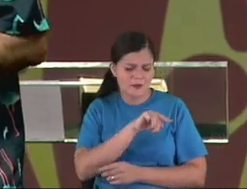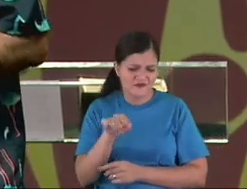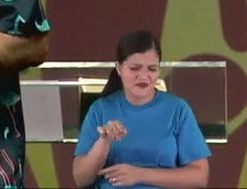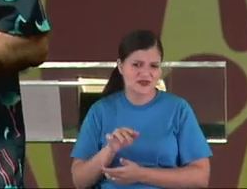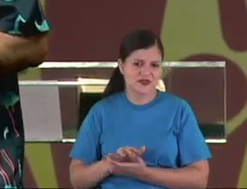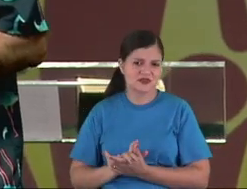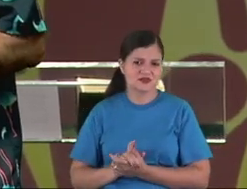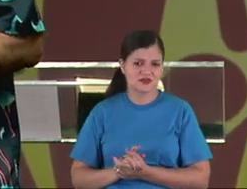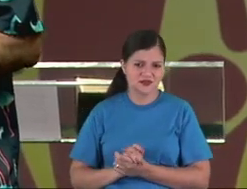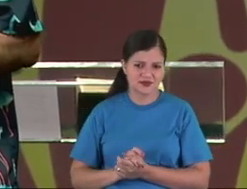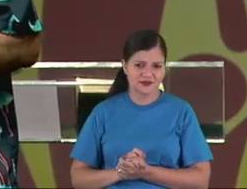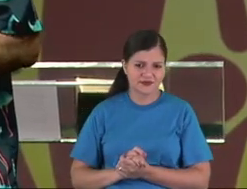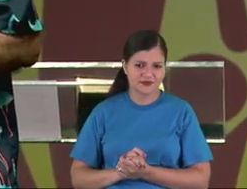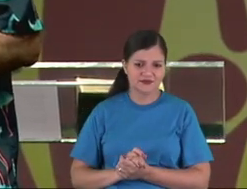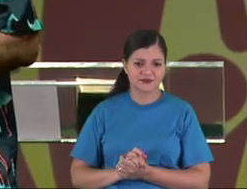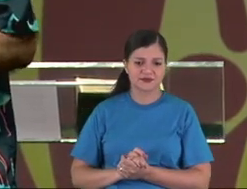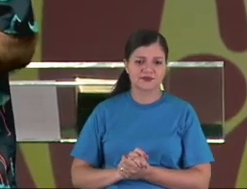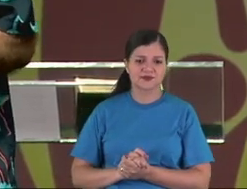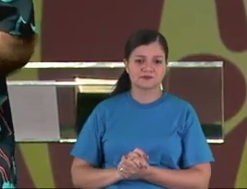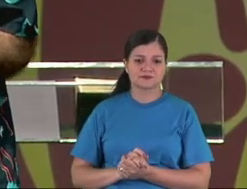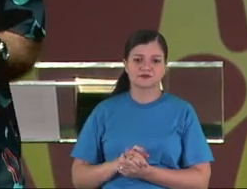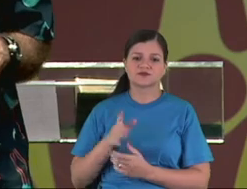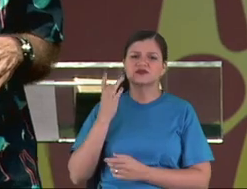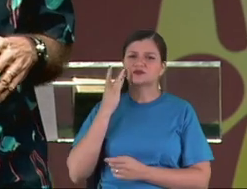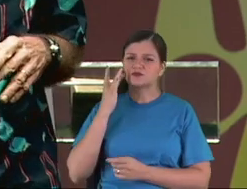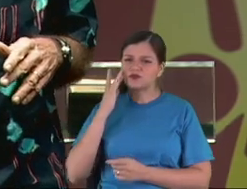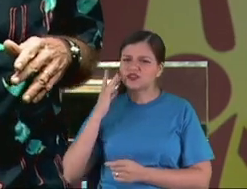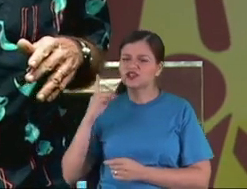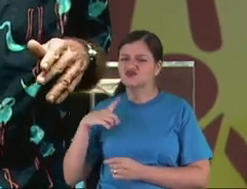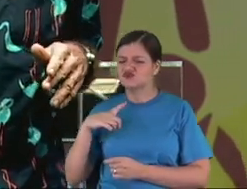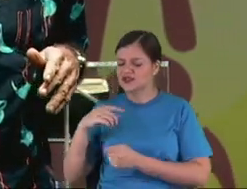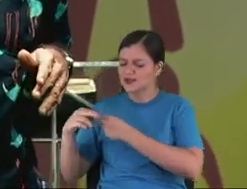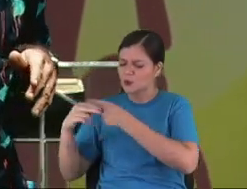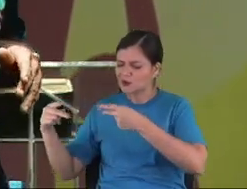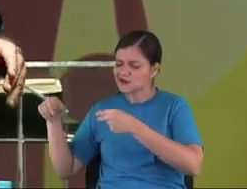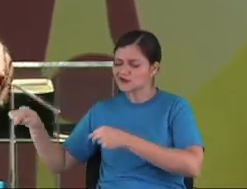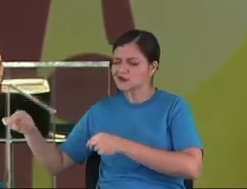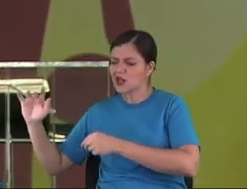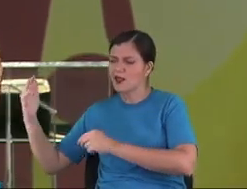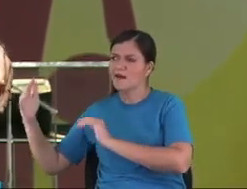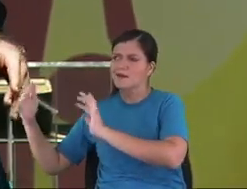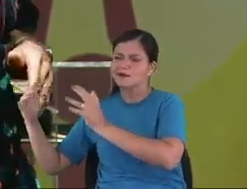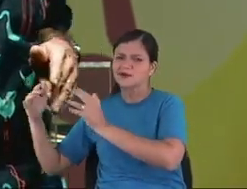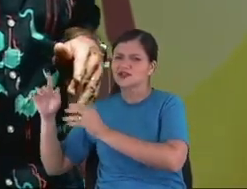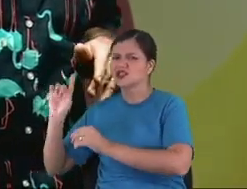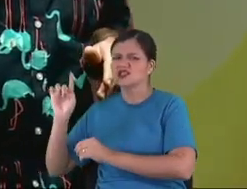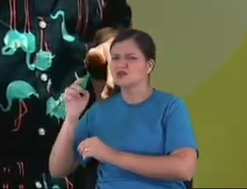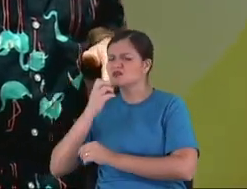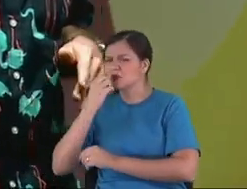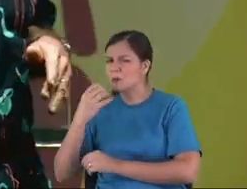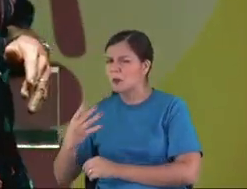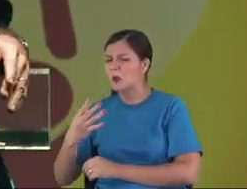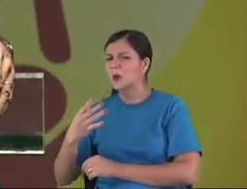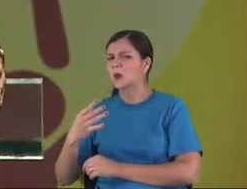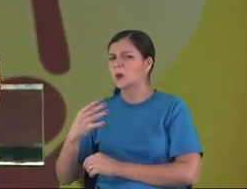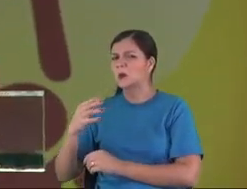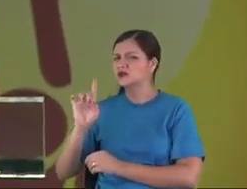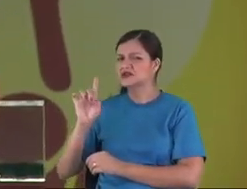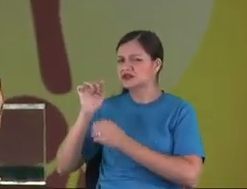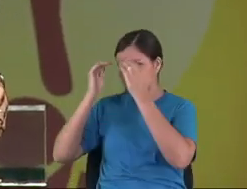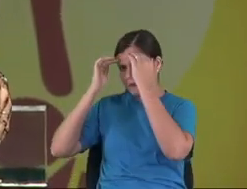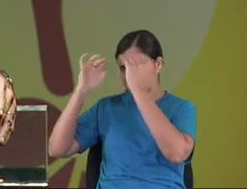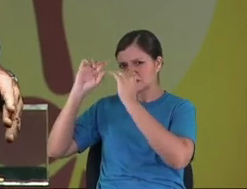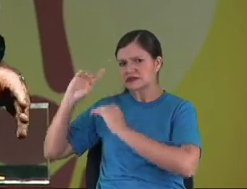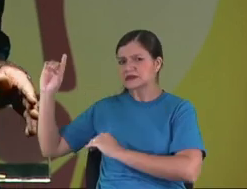park, to that playground anymore. Because I think that some things happen there, that they are not